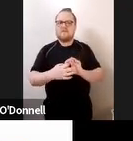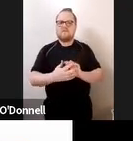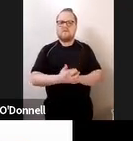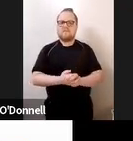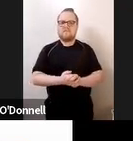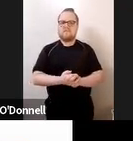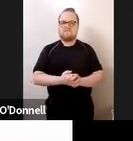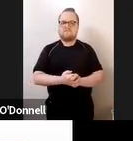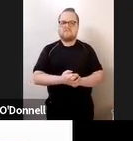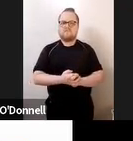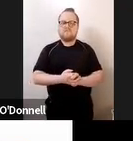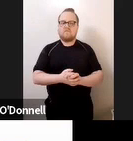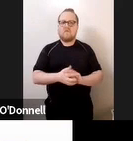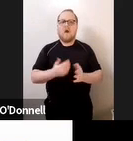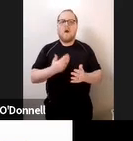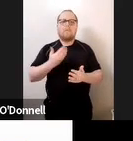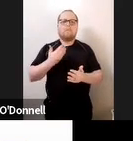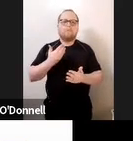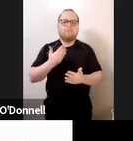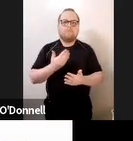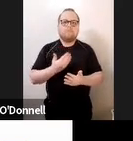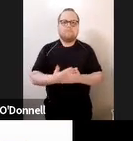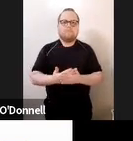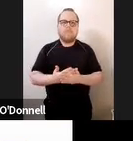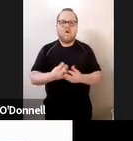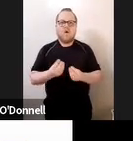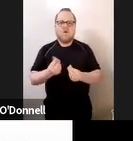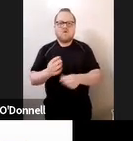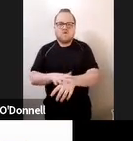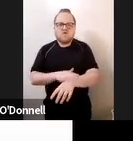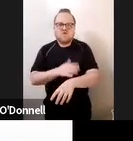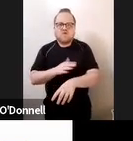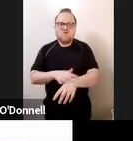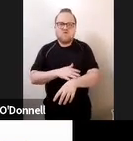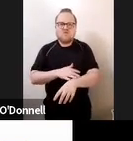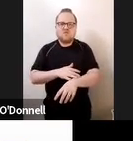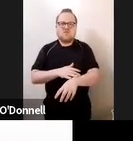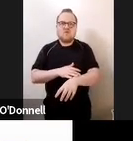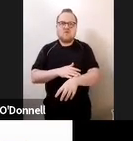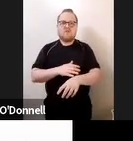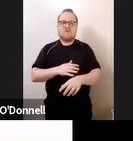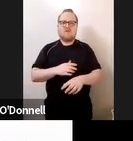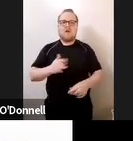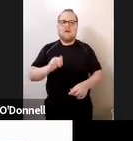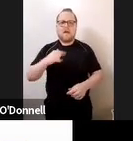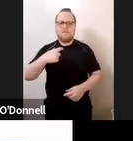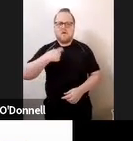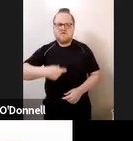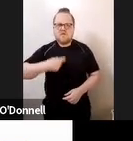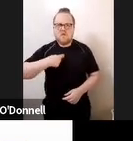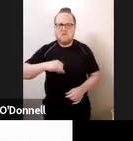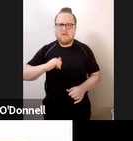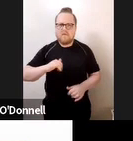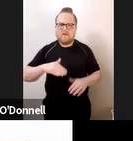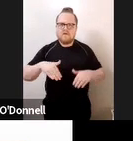tactile than perhaps would be ordinary in social work client interventions.